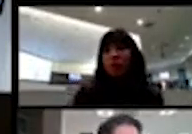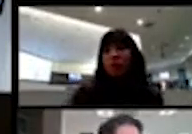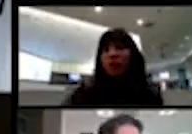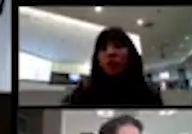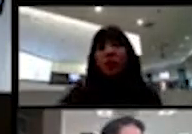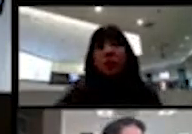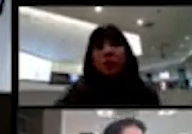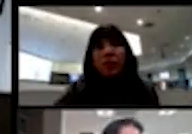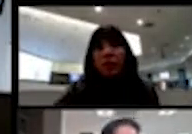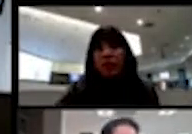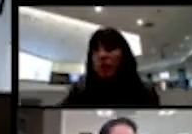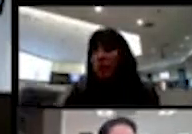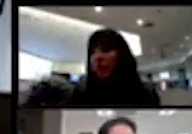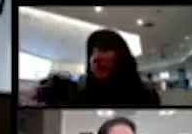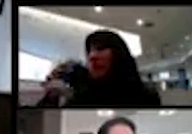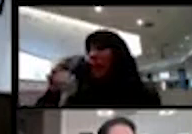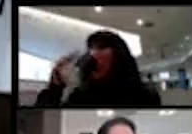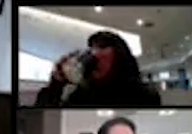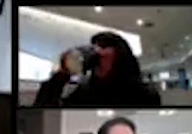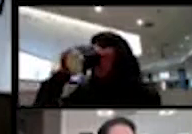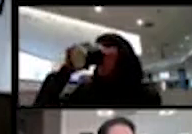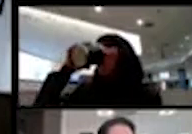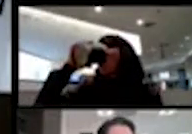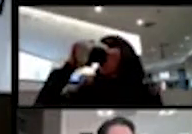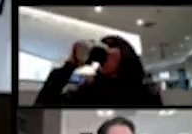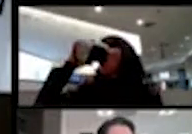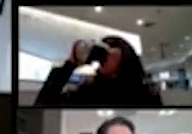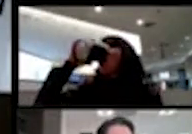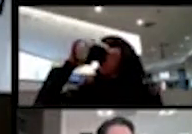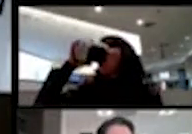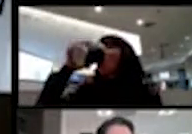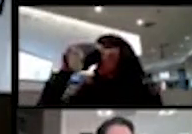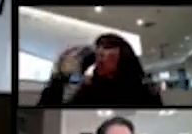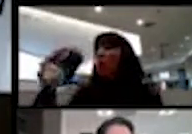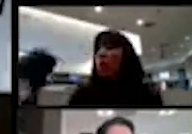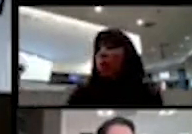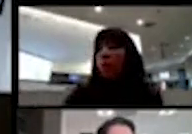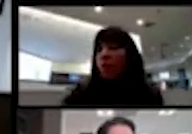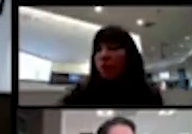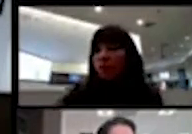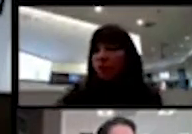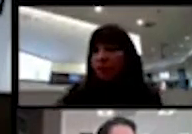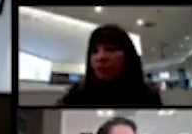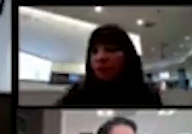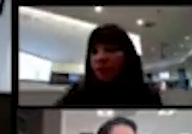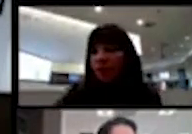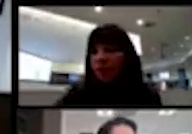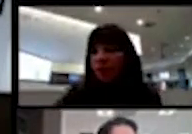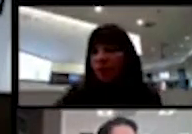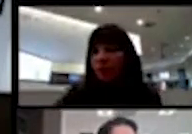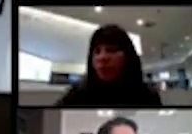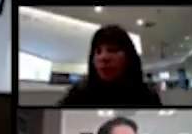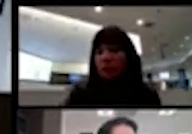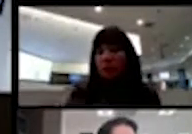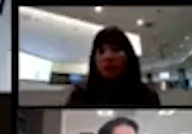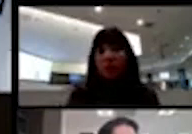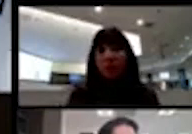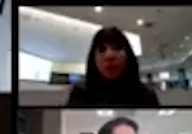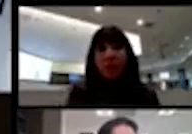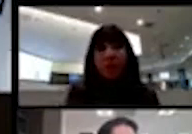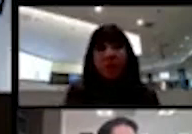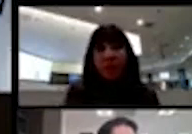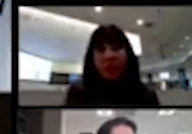I would ask that they look at historically what has happened to their home, especially during URI.